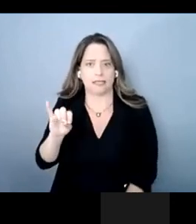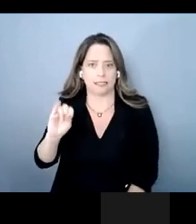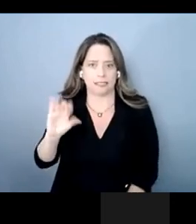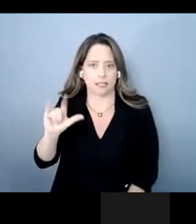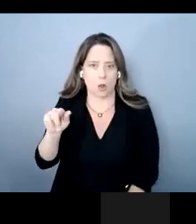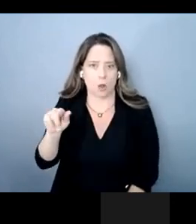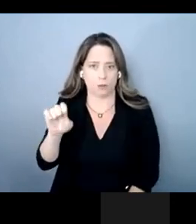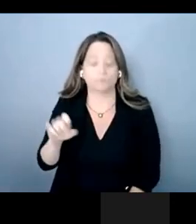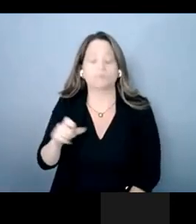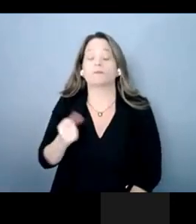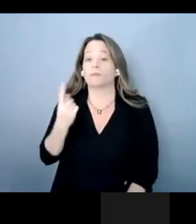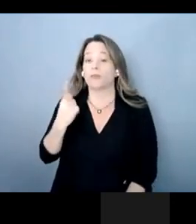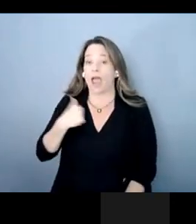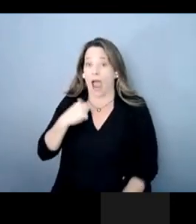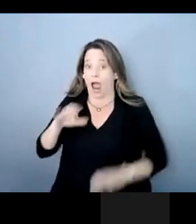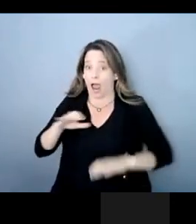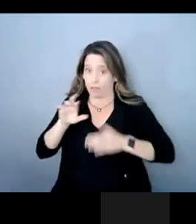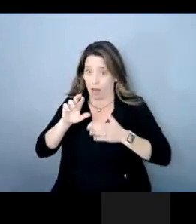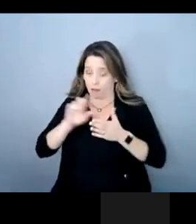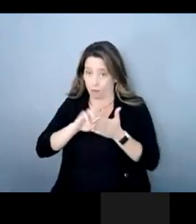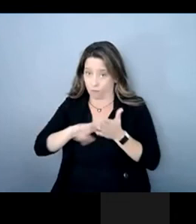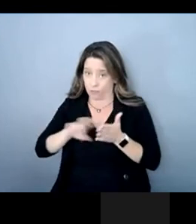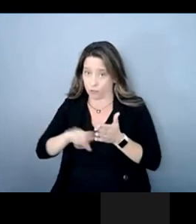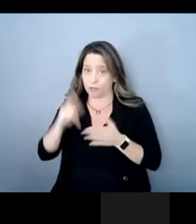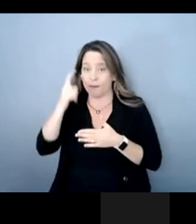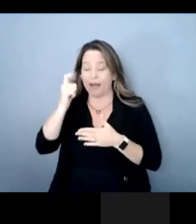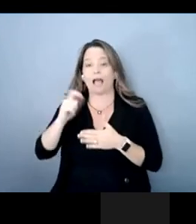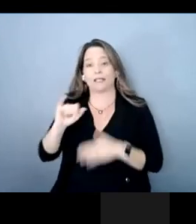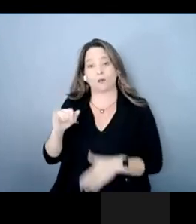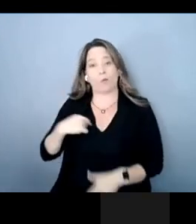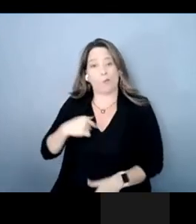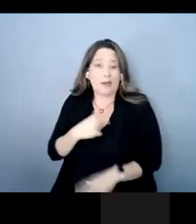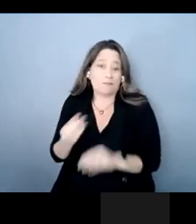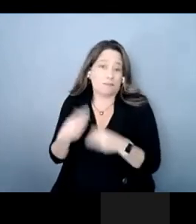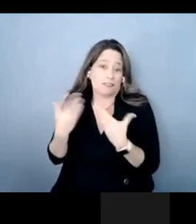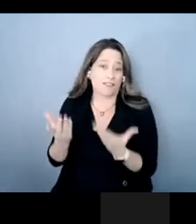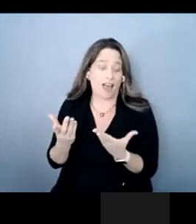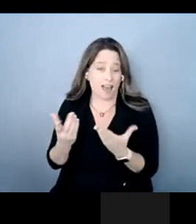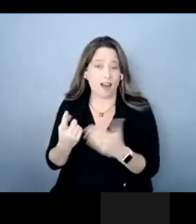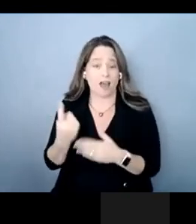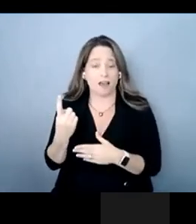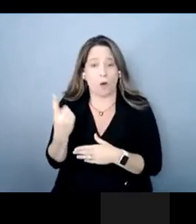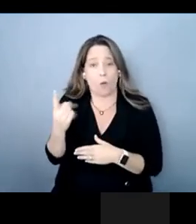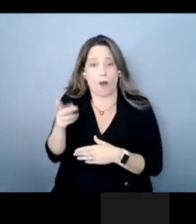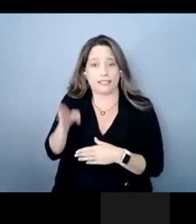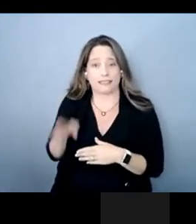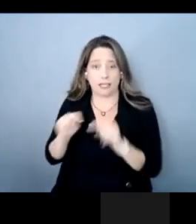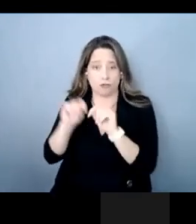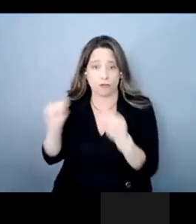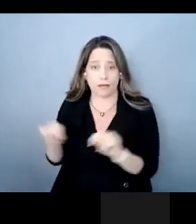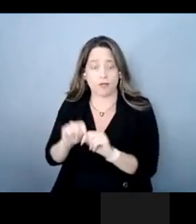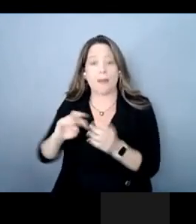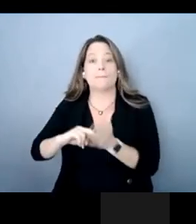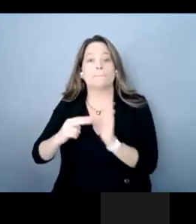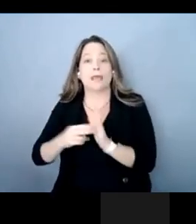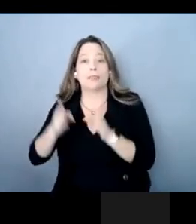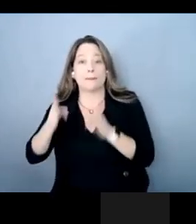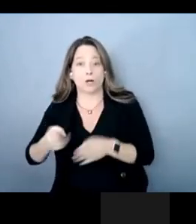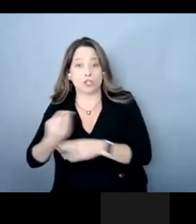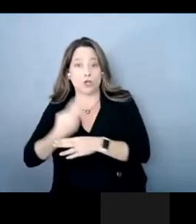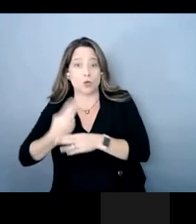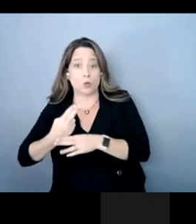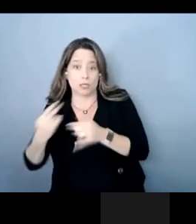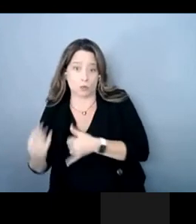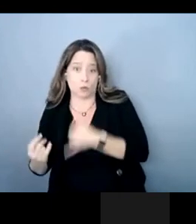provides a one-sided transcript so the in all caption user who is making the phone call they